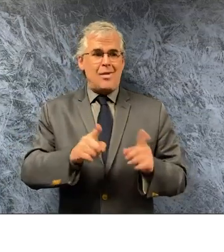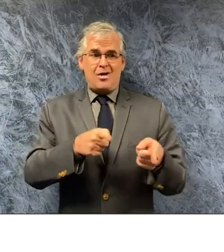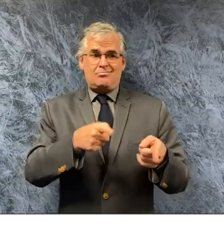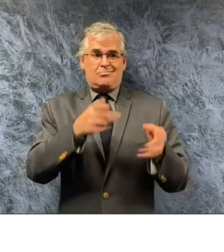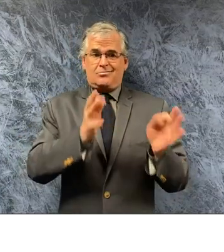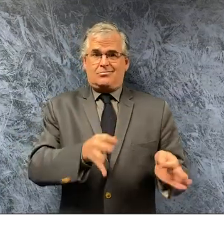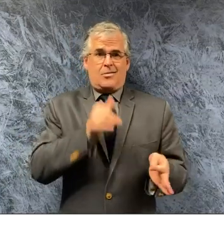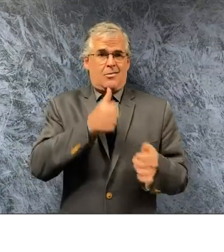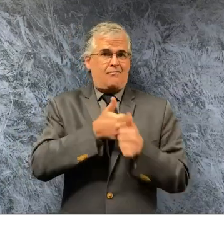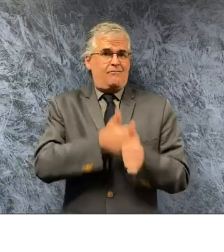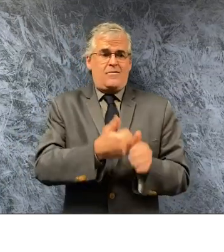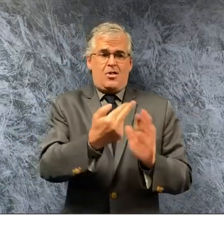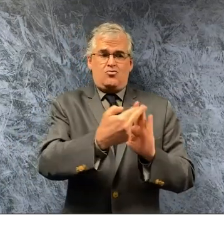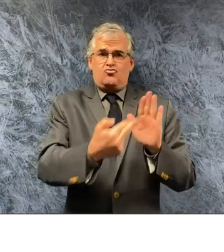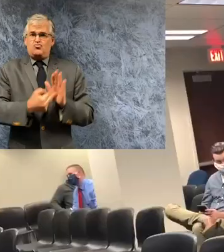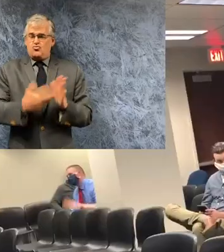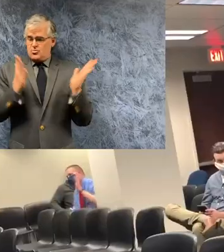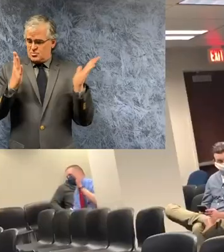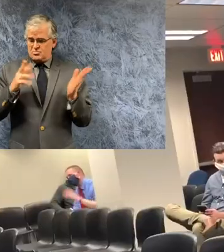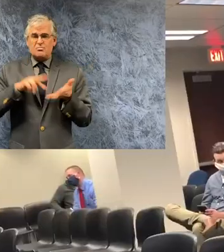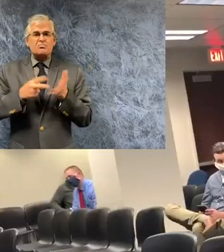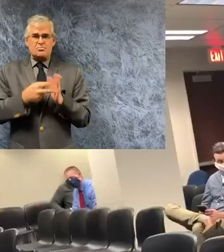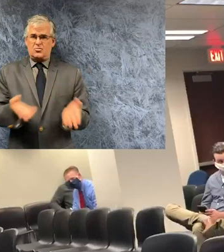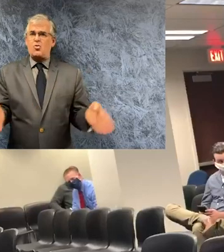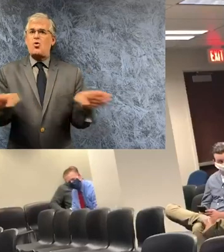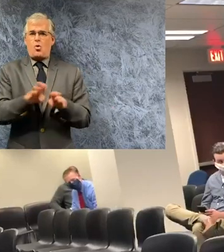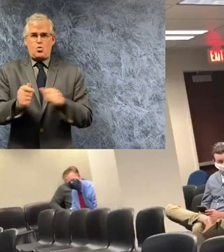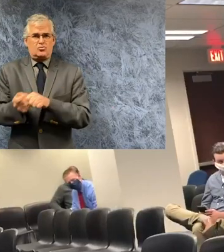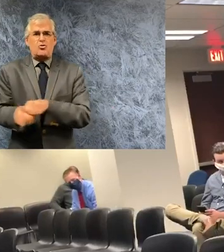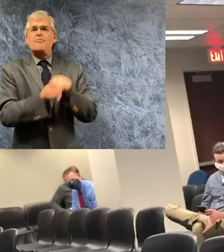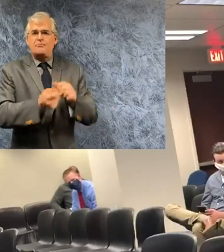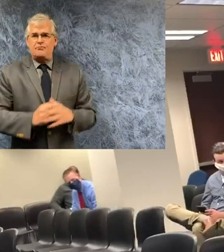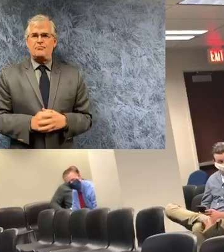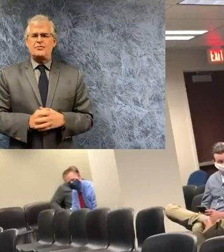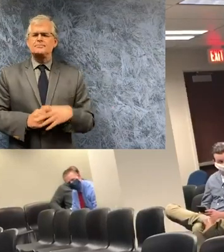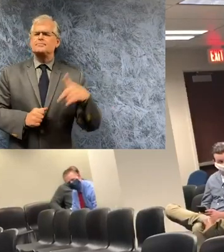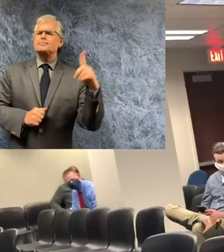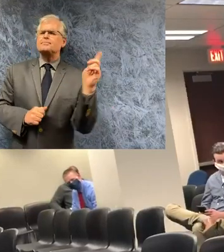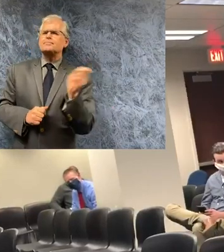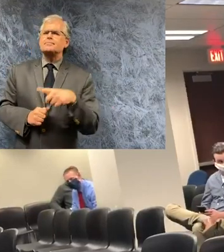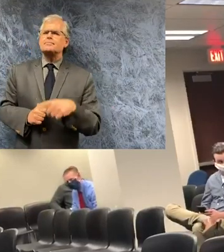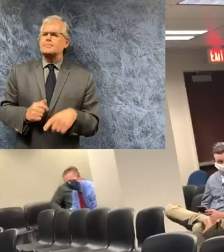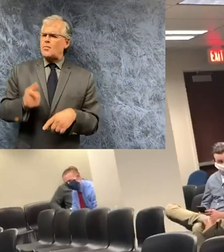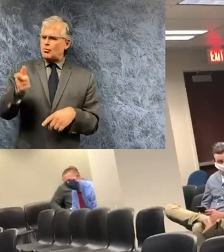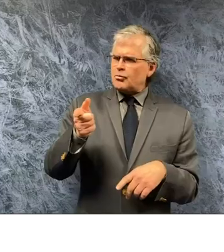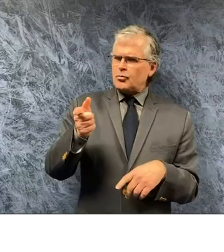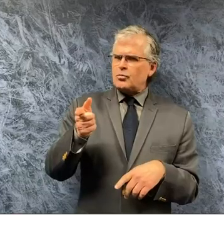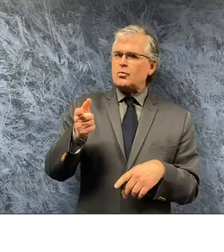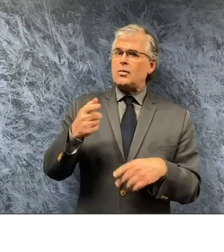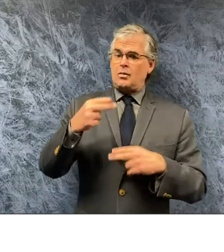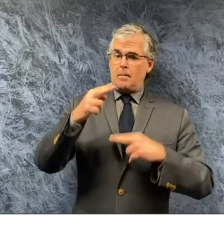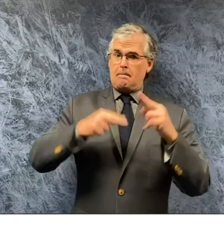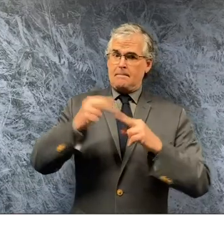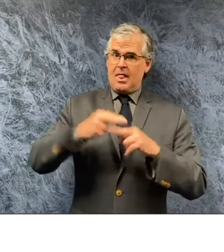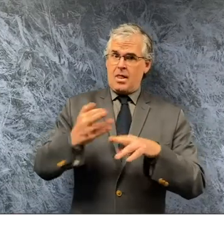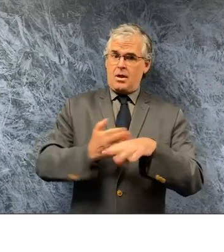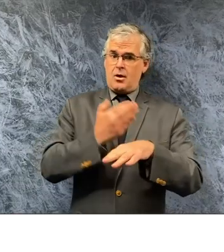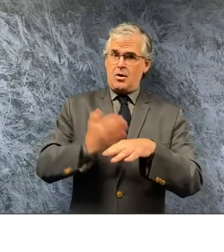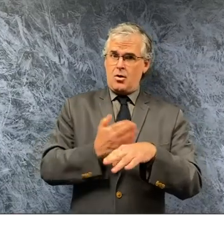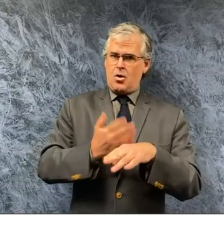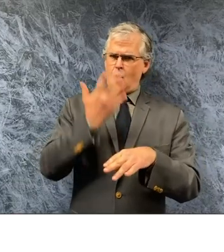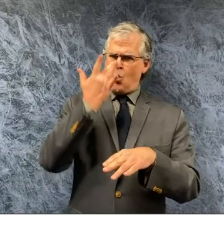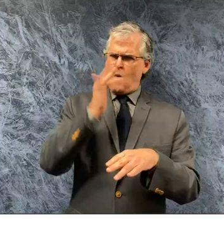we're closing golf courses uh why is construction deemed an essential business we've kept